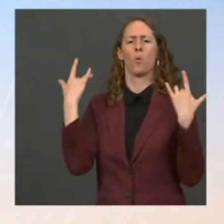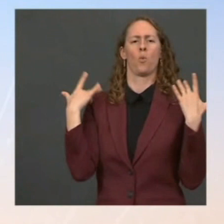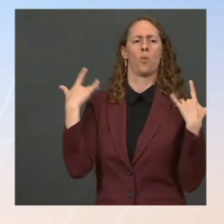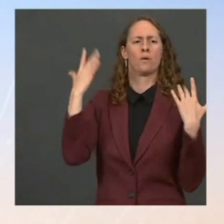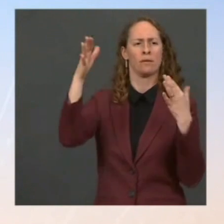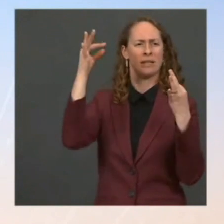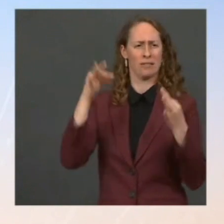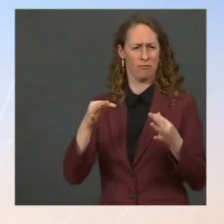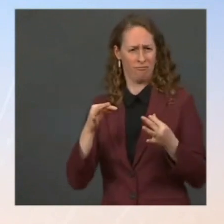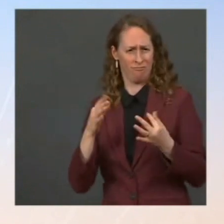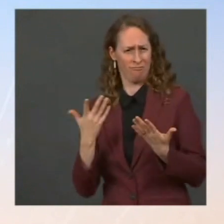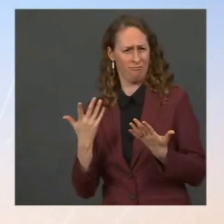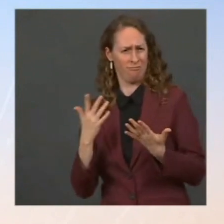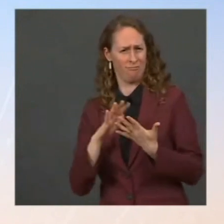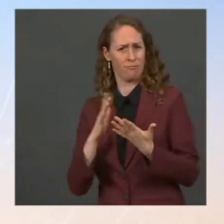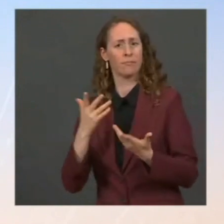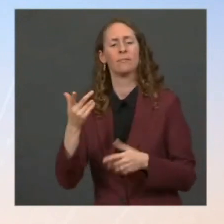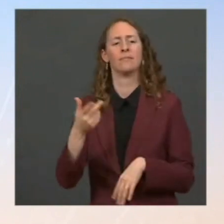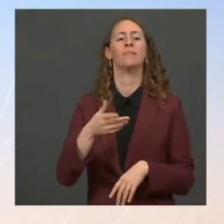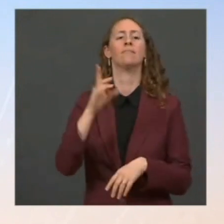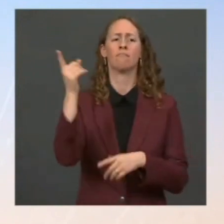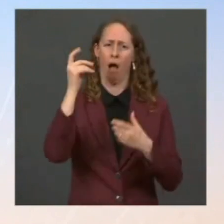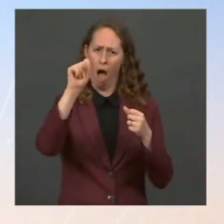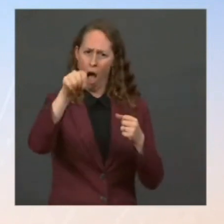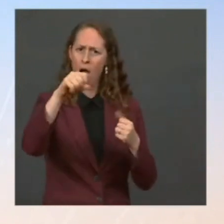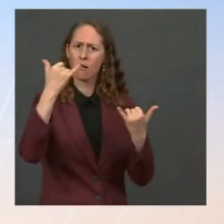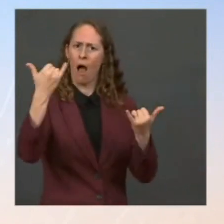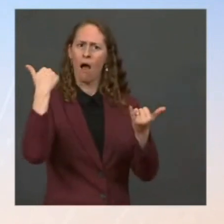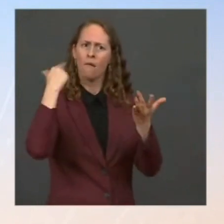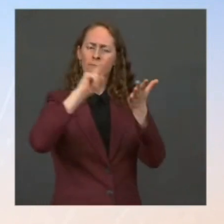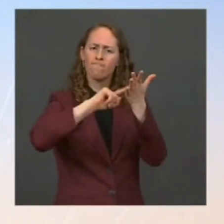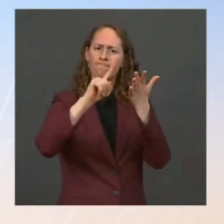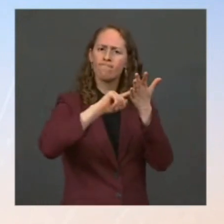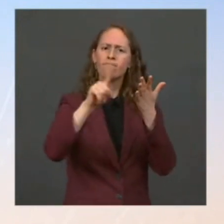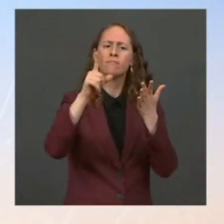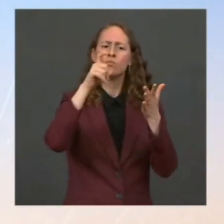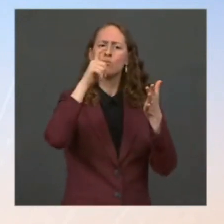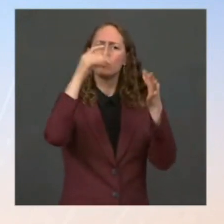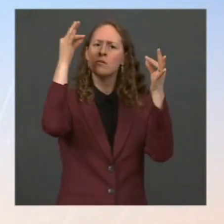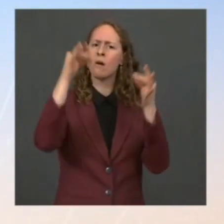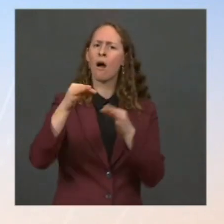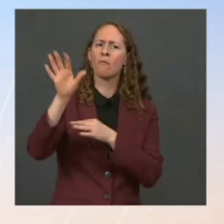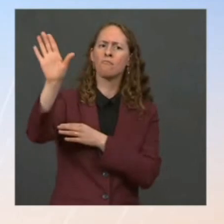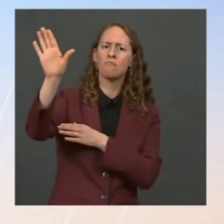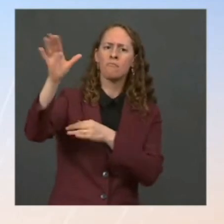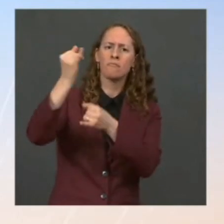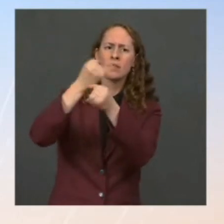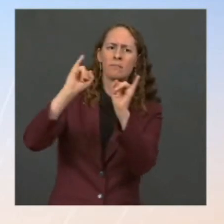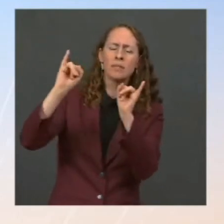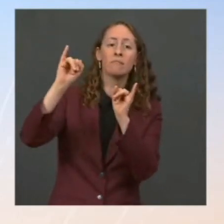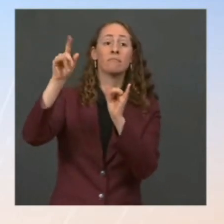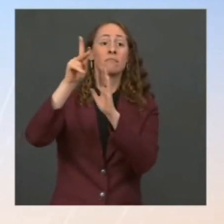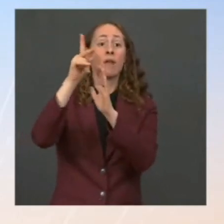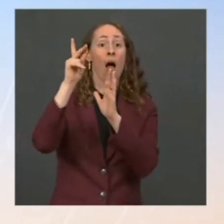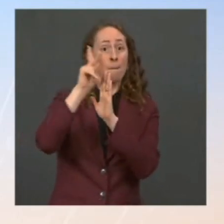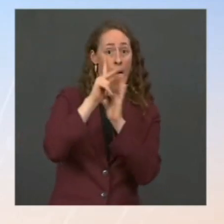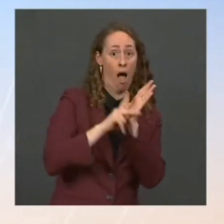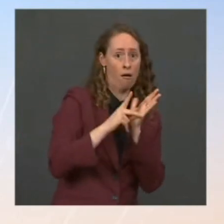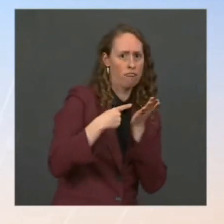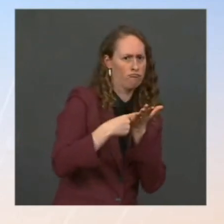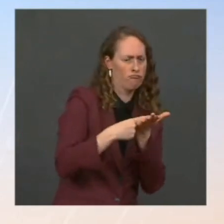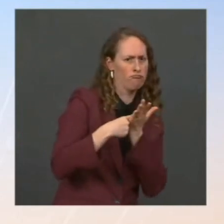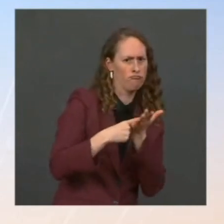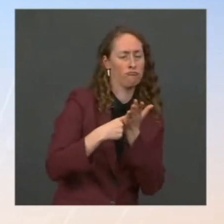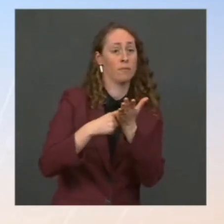Investigations, that's where they make independent decisions. There's policy making where there can be discussion. But investigations, which historically,